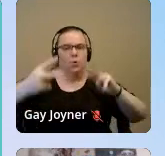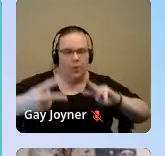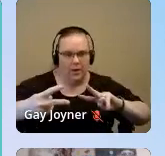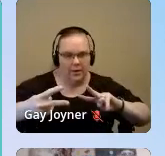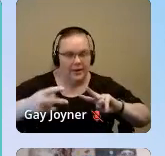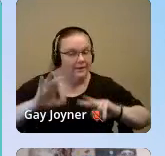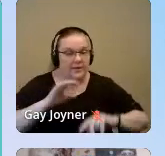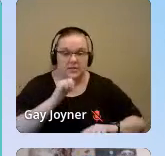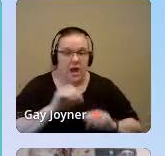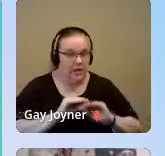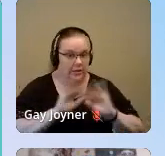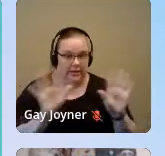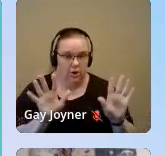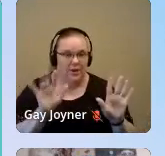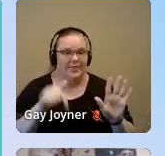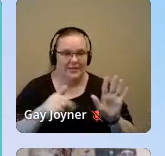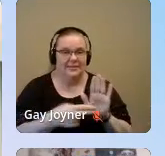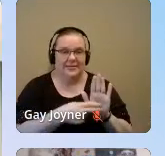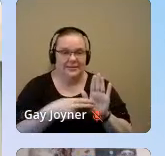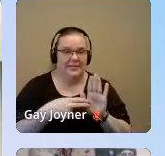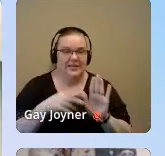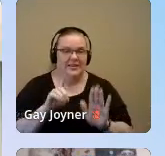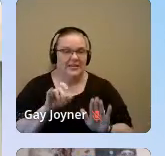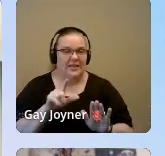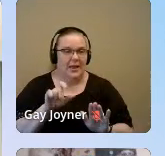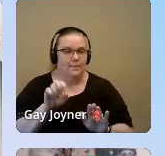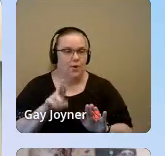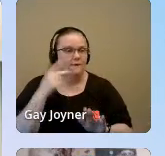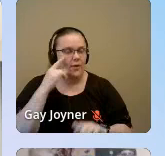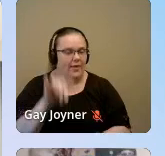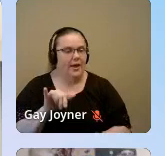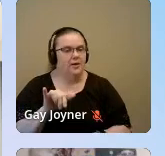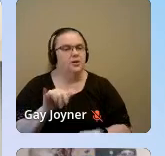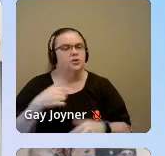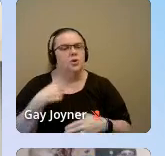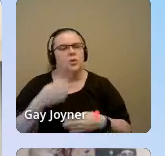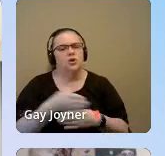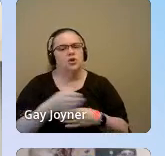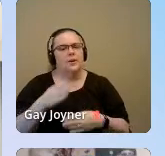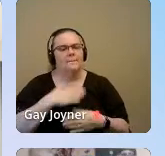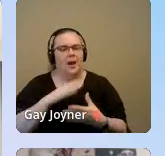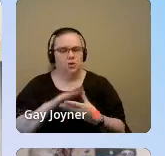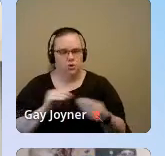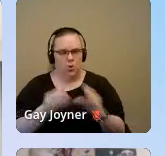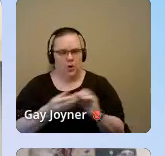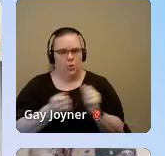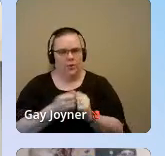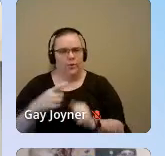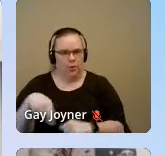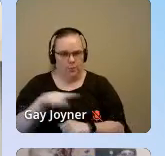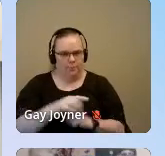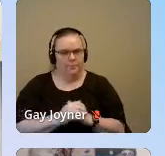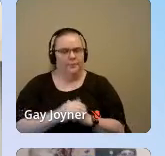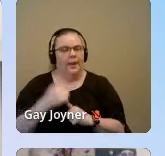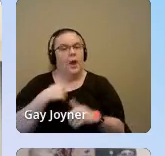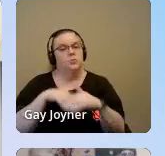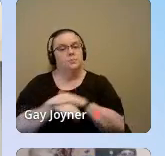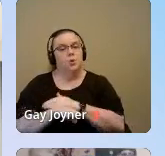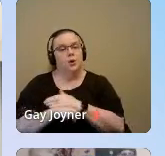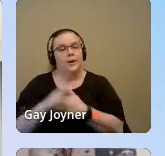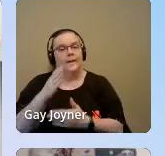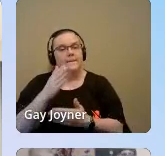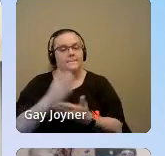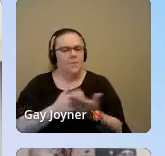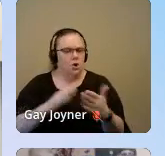isn't clear, this is the disclaimer for that. So I want to share my story with you all. I was born and partially